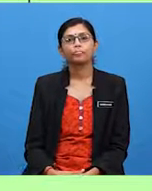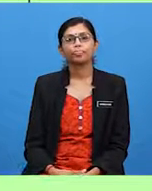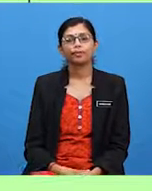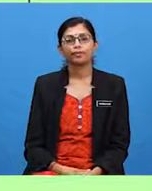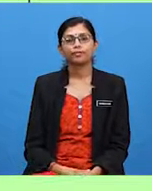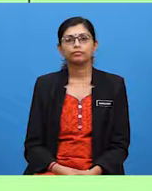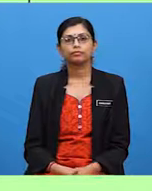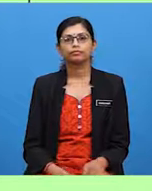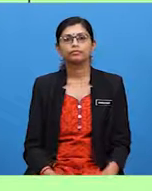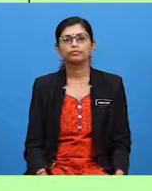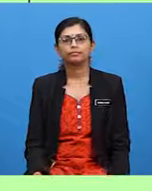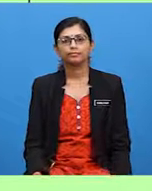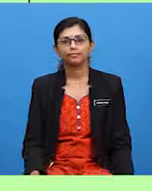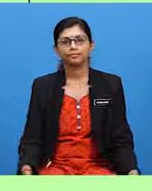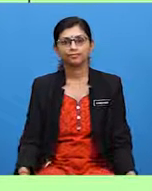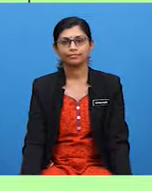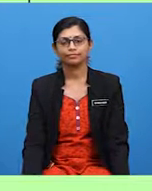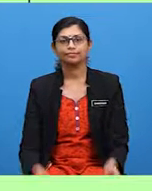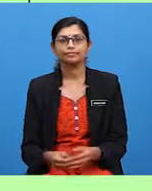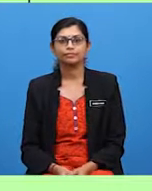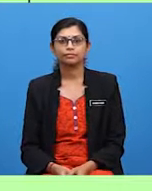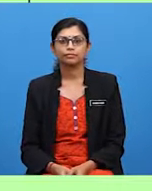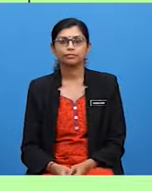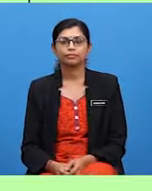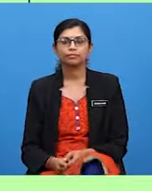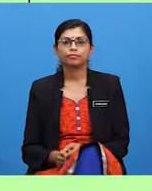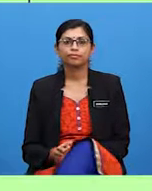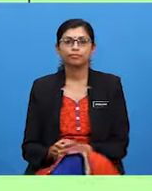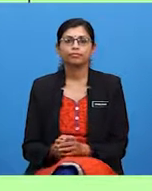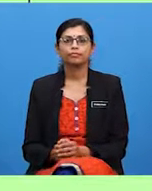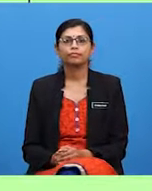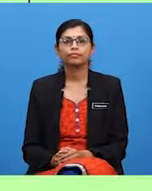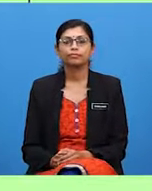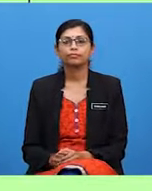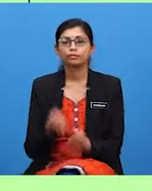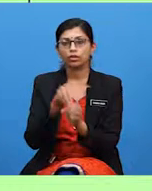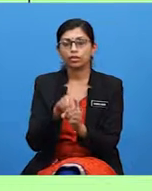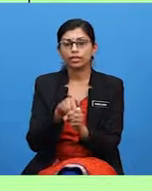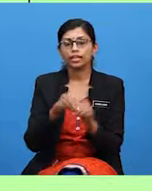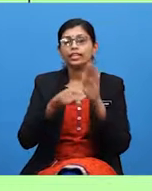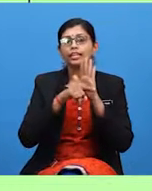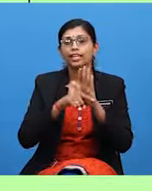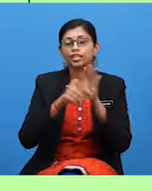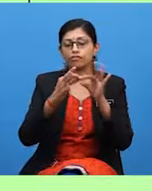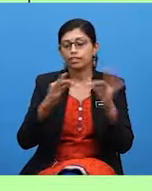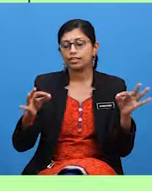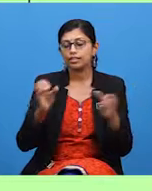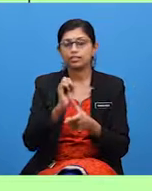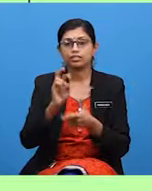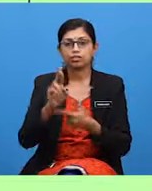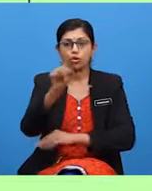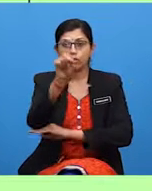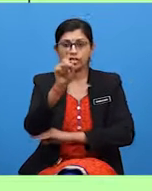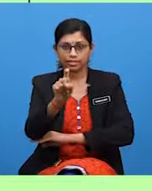In negative sentences and questions, we use many with plural countable nouns. For